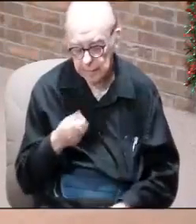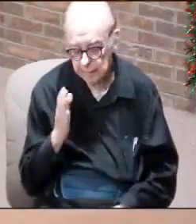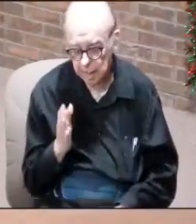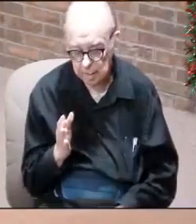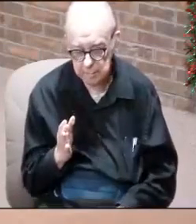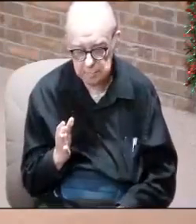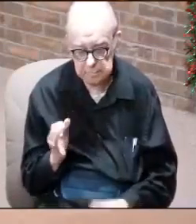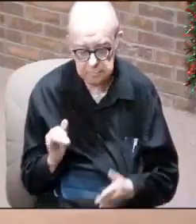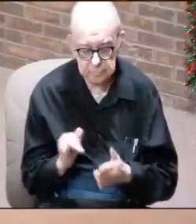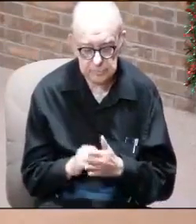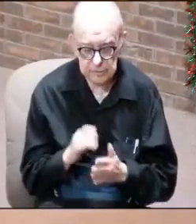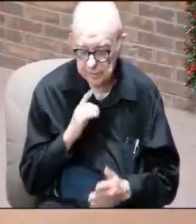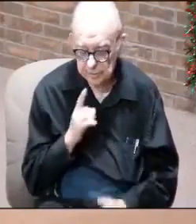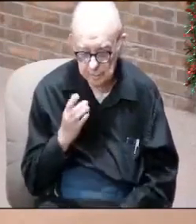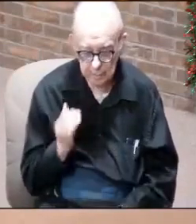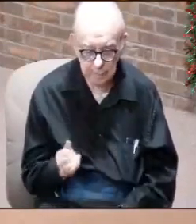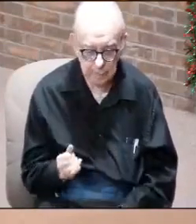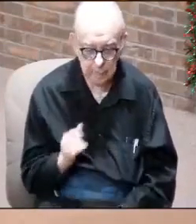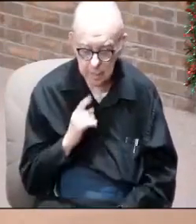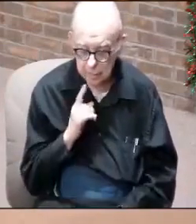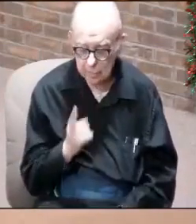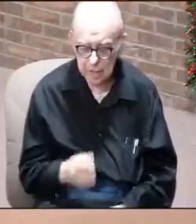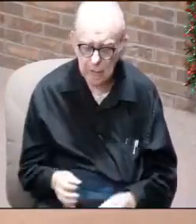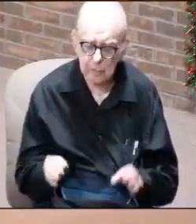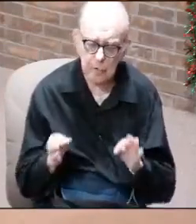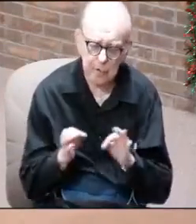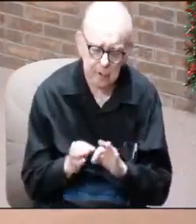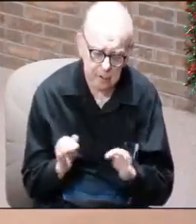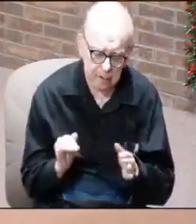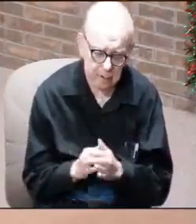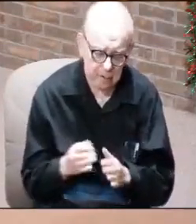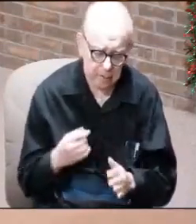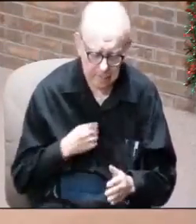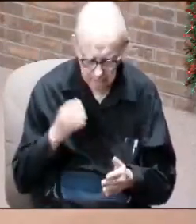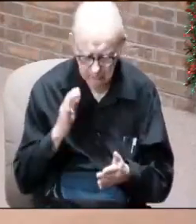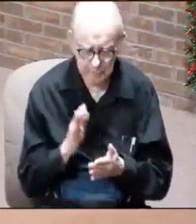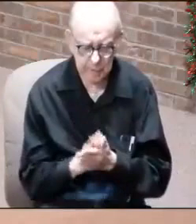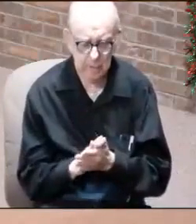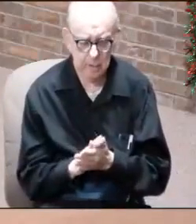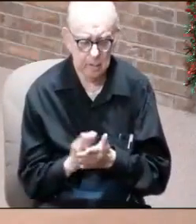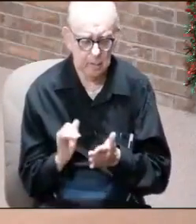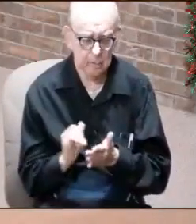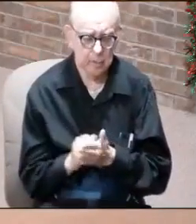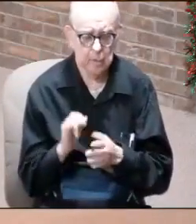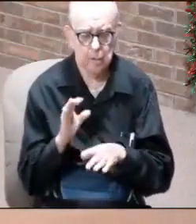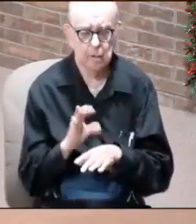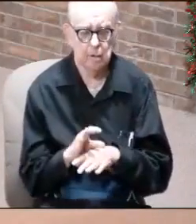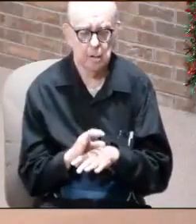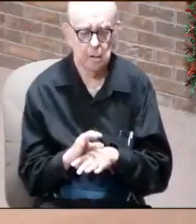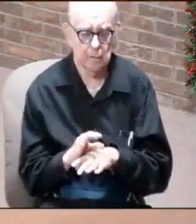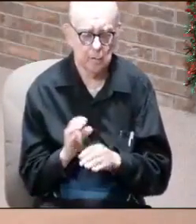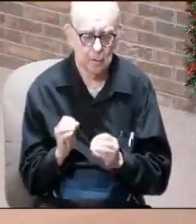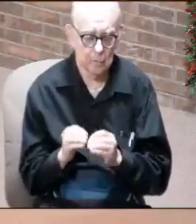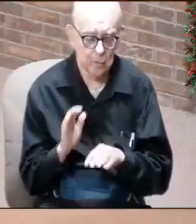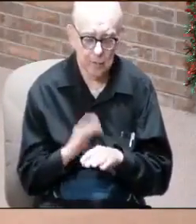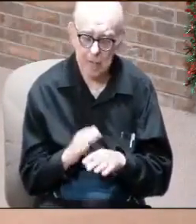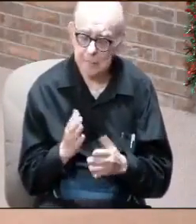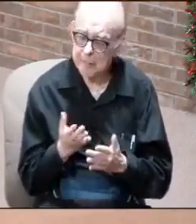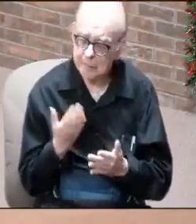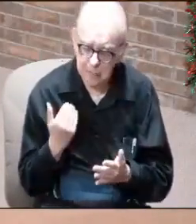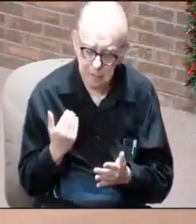This is why it is imperative that I believe that the church more than ever